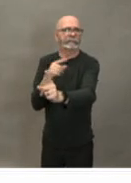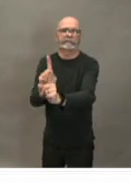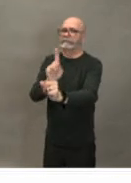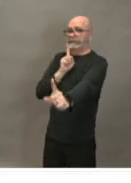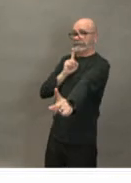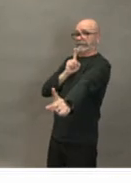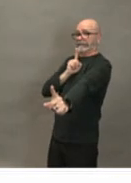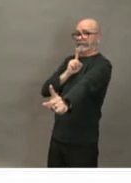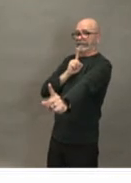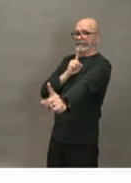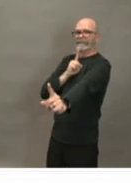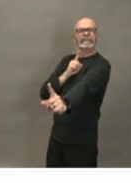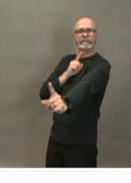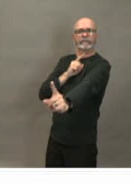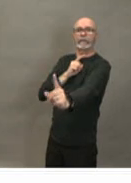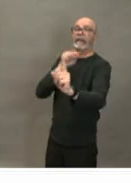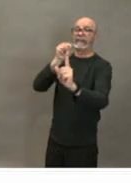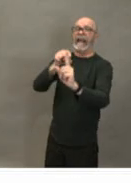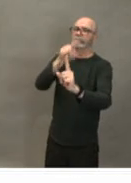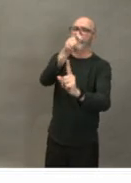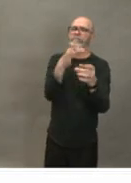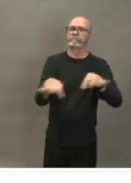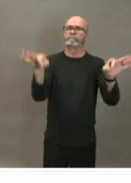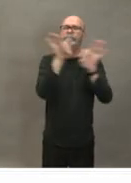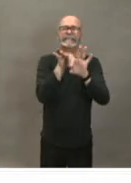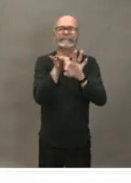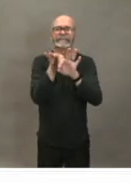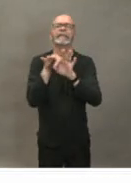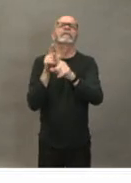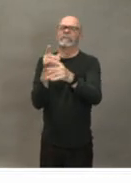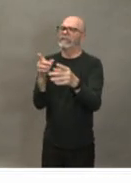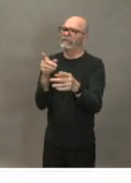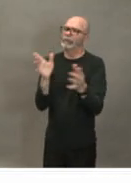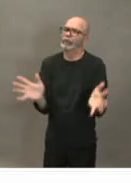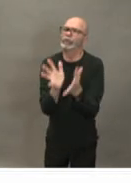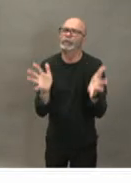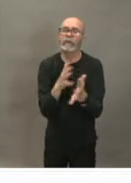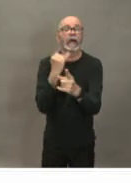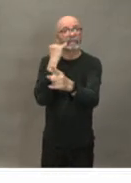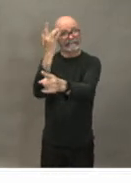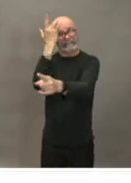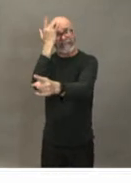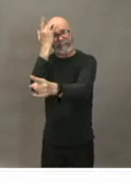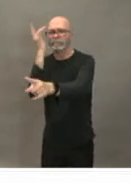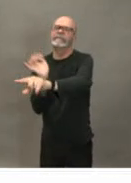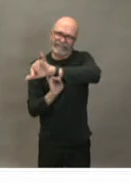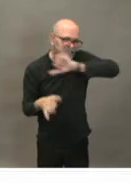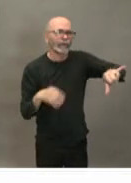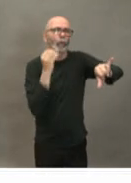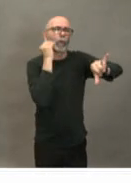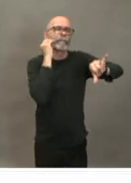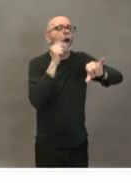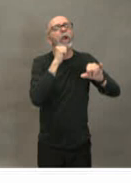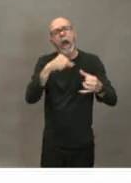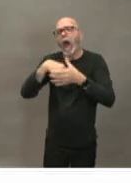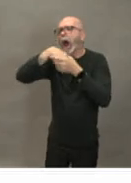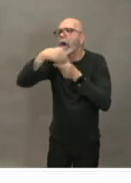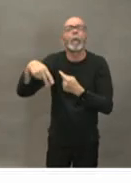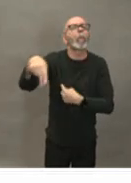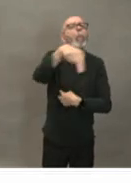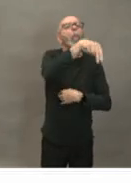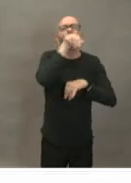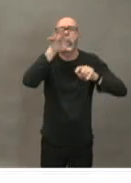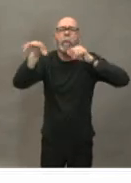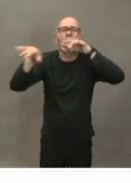away from the rest of us be at home for as long as they're sick that's really important and i recognize that for for many nova